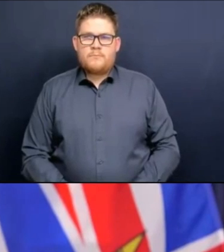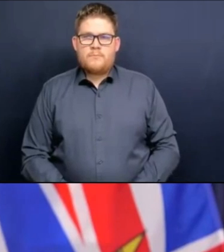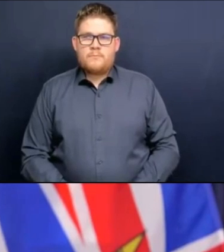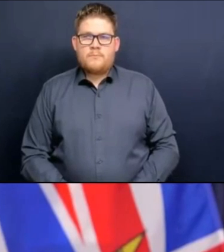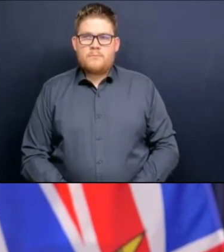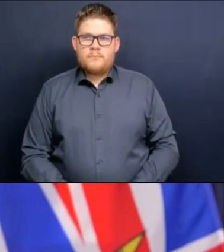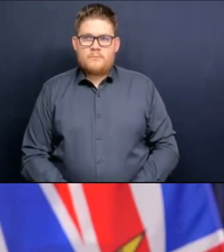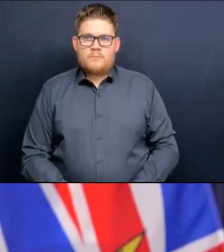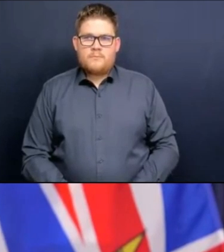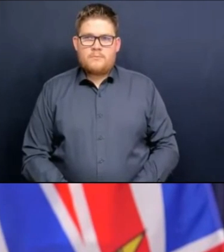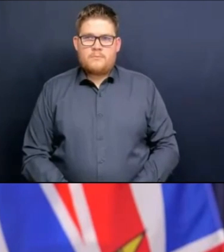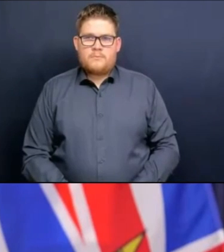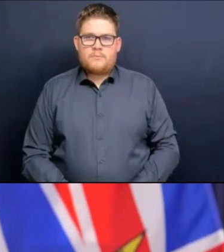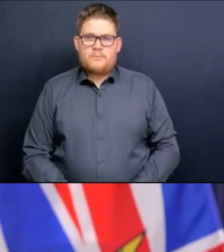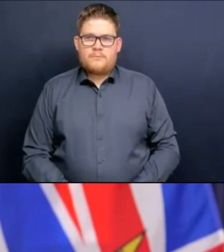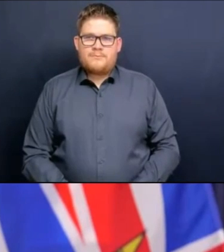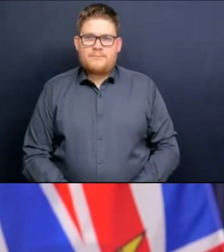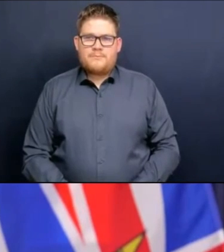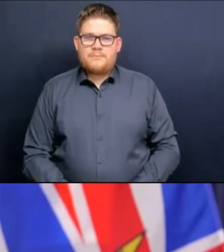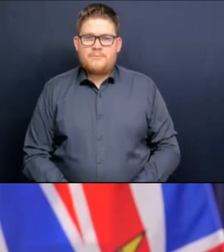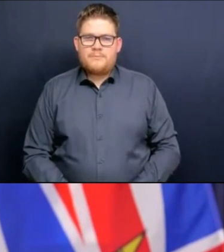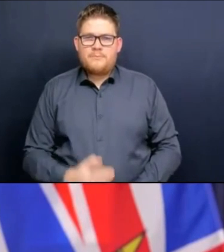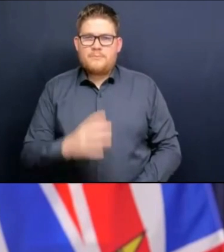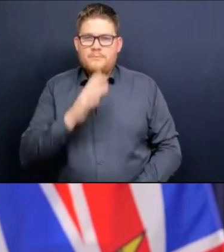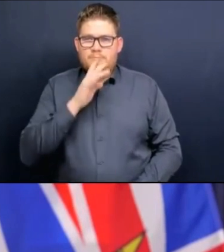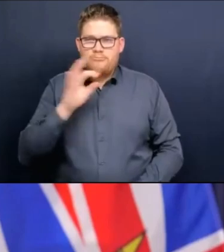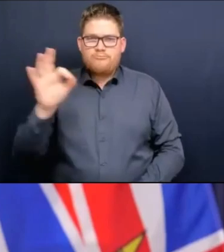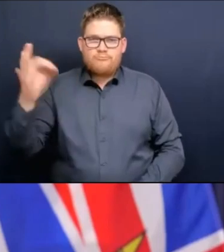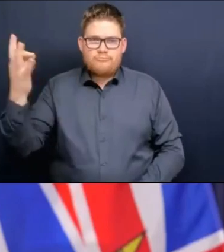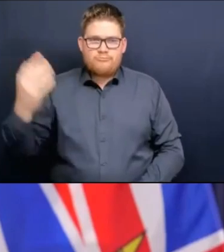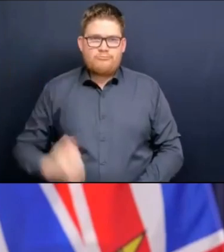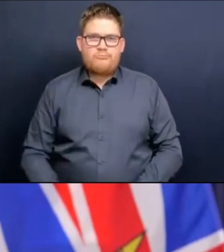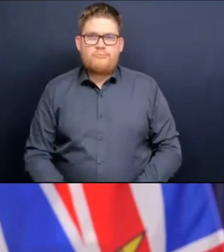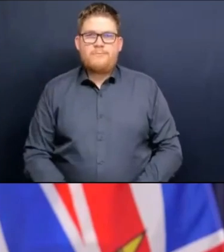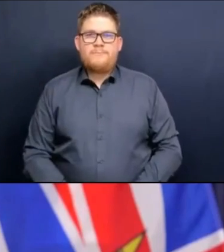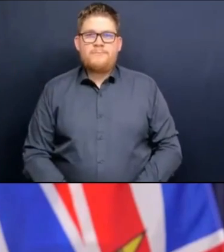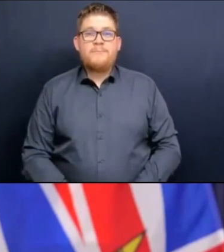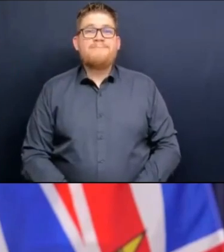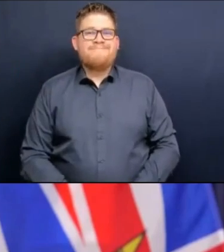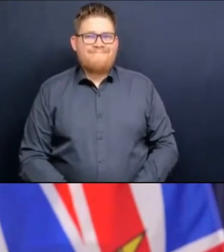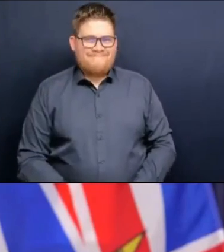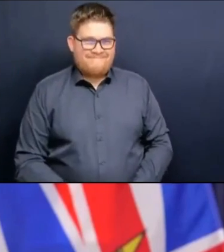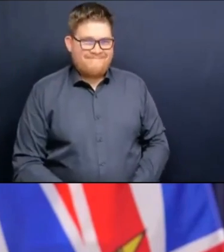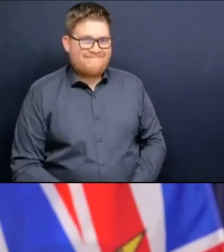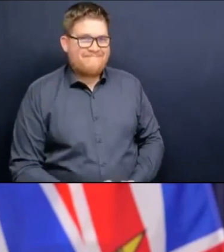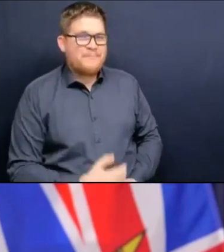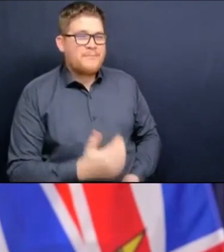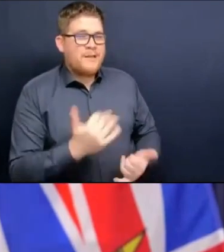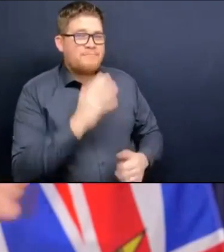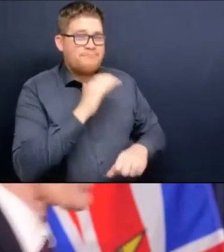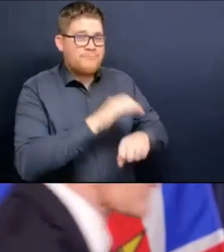So we're going to this work because it's so important. Thank you very much. Thank you very much. We'll see you soon.